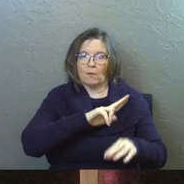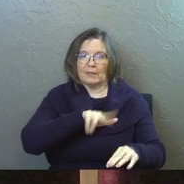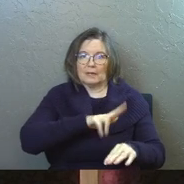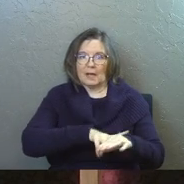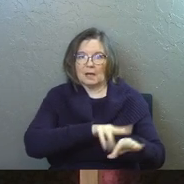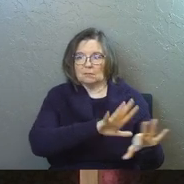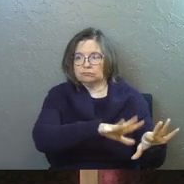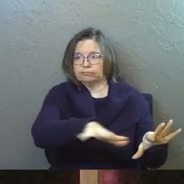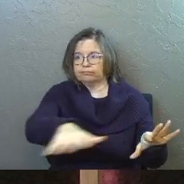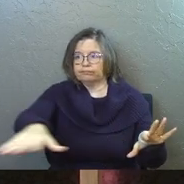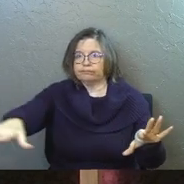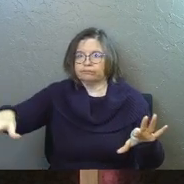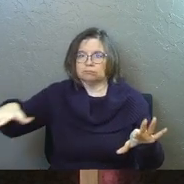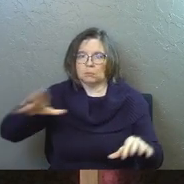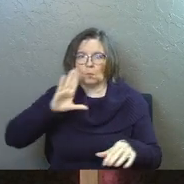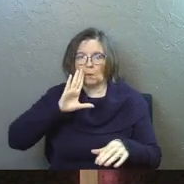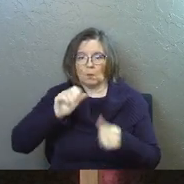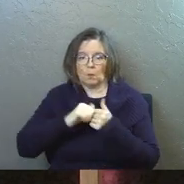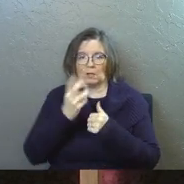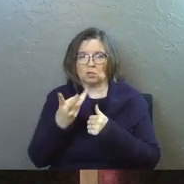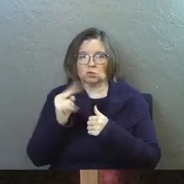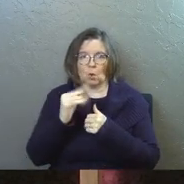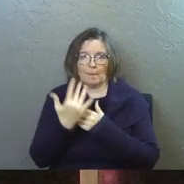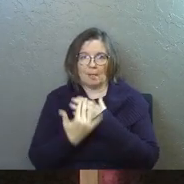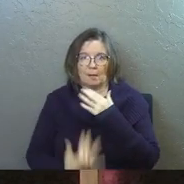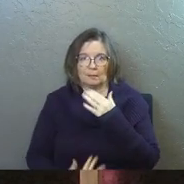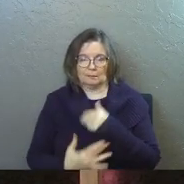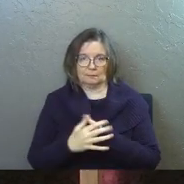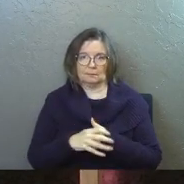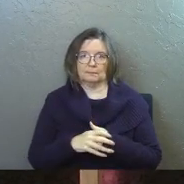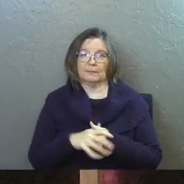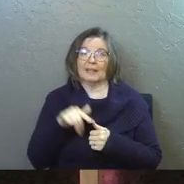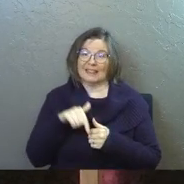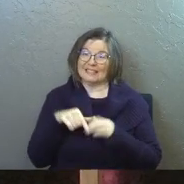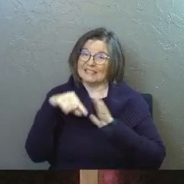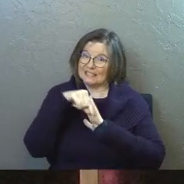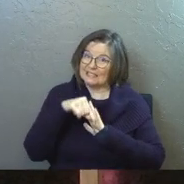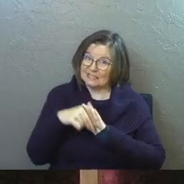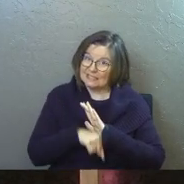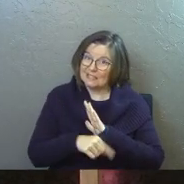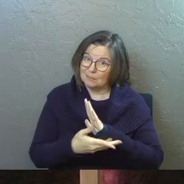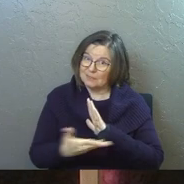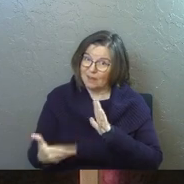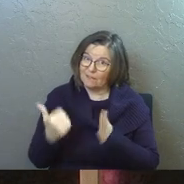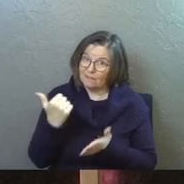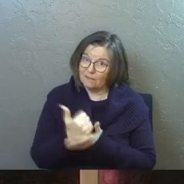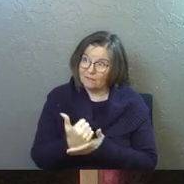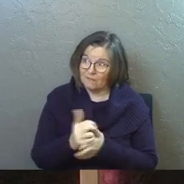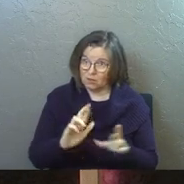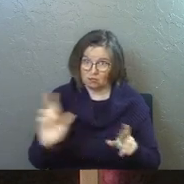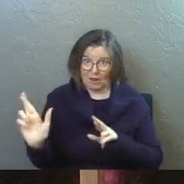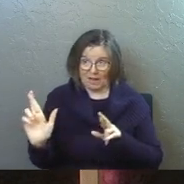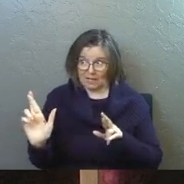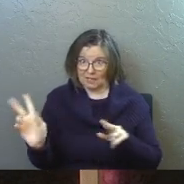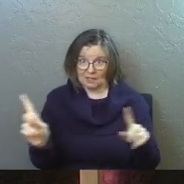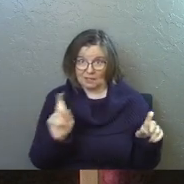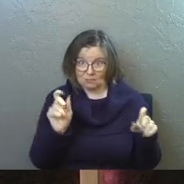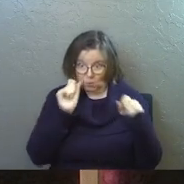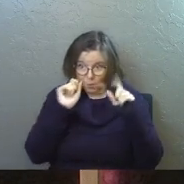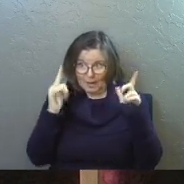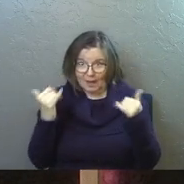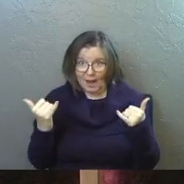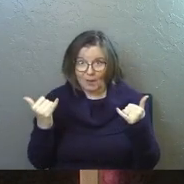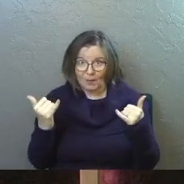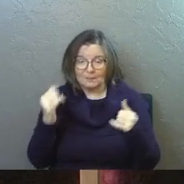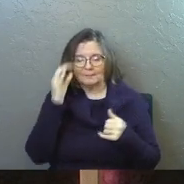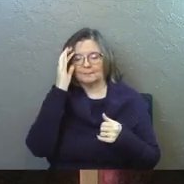sprinkle many nations with his own blood. God, this is deep stuff. Amen. Are you ready for this? You awake